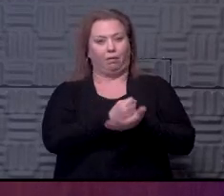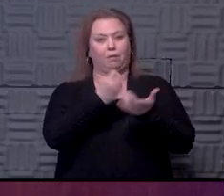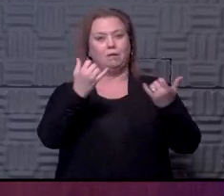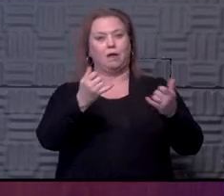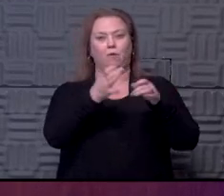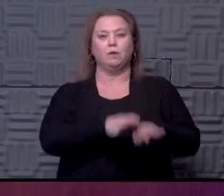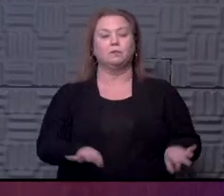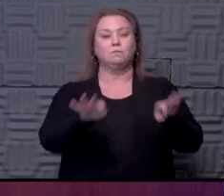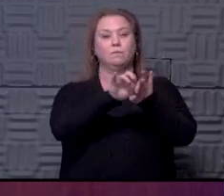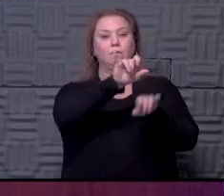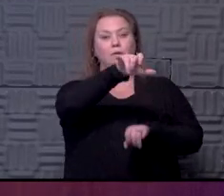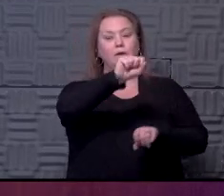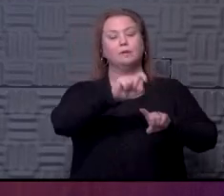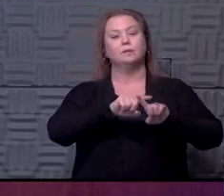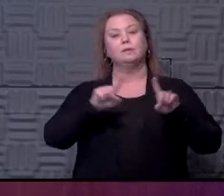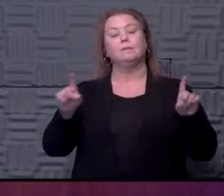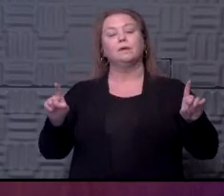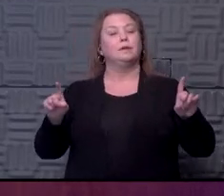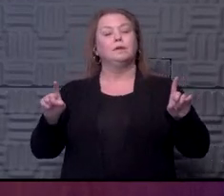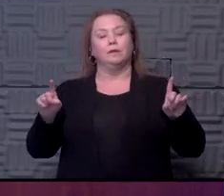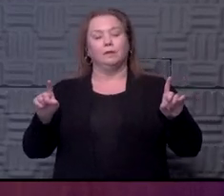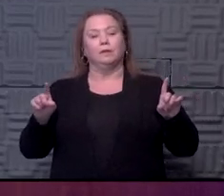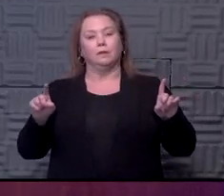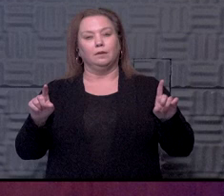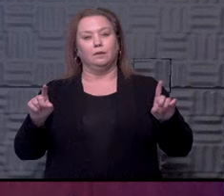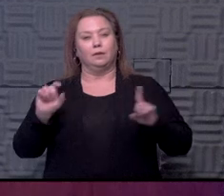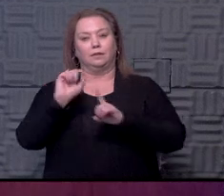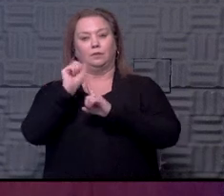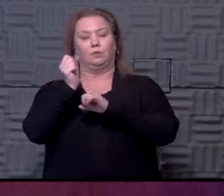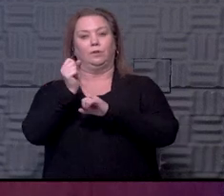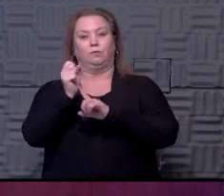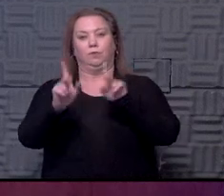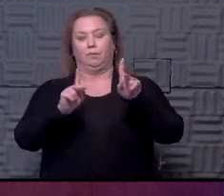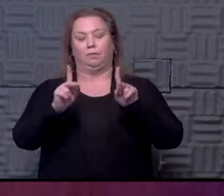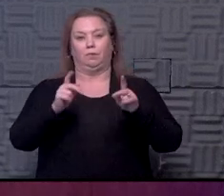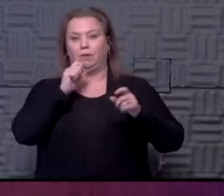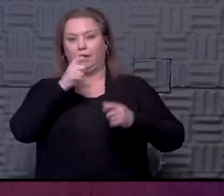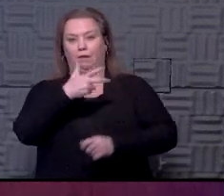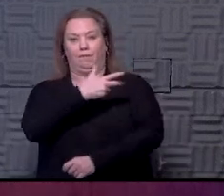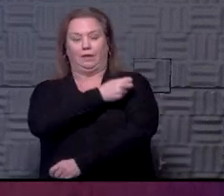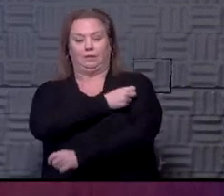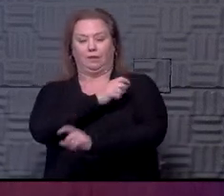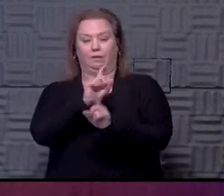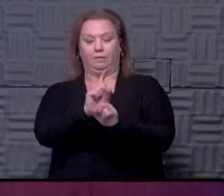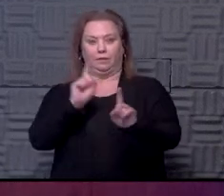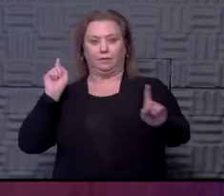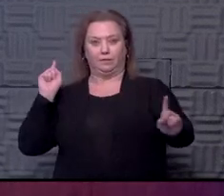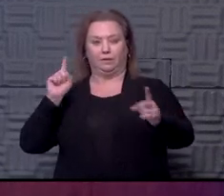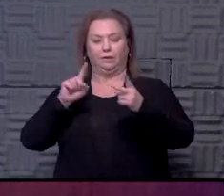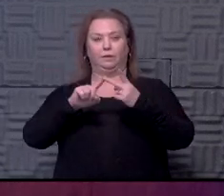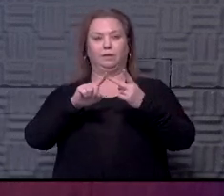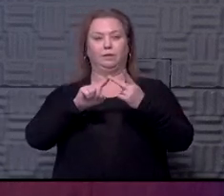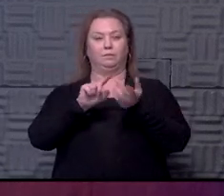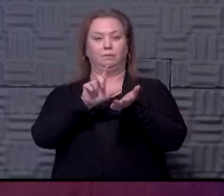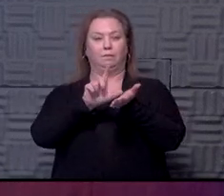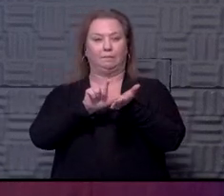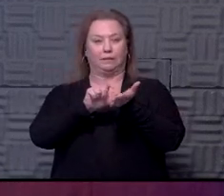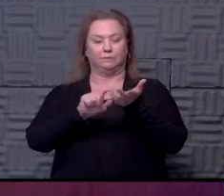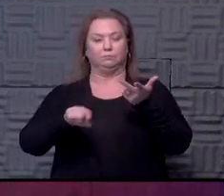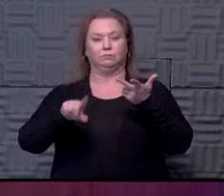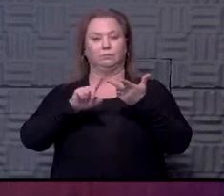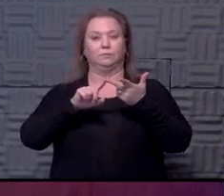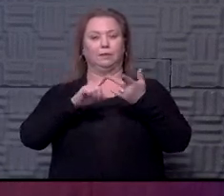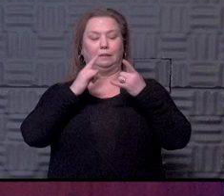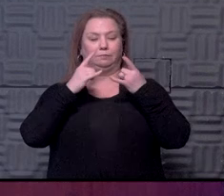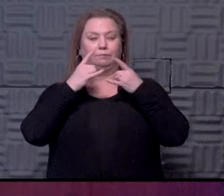a very important one. But even in a circumstance where people are unvaccinated, we know that physical distancing and masking and good hand hygiene and all of those